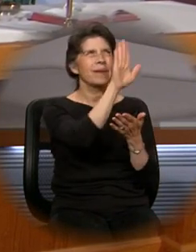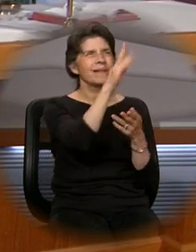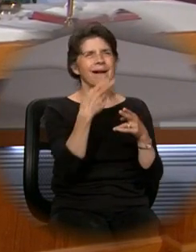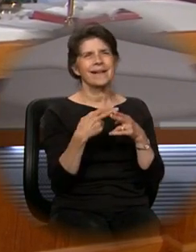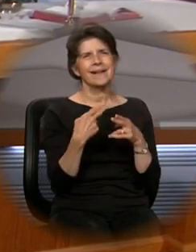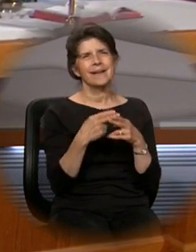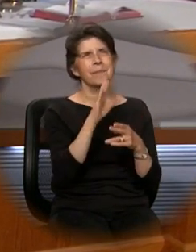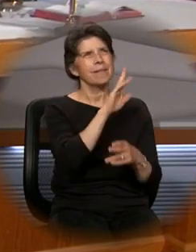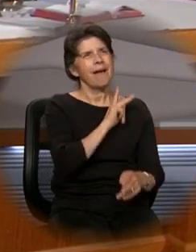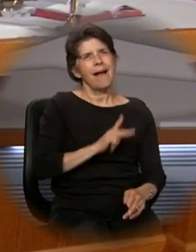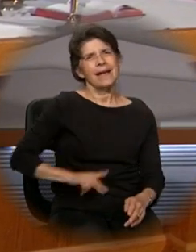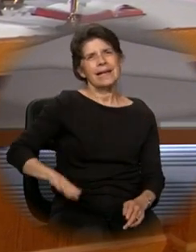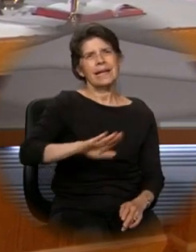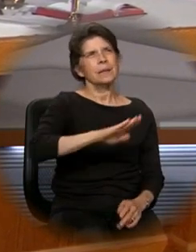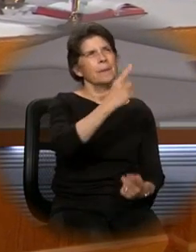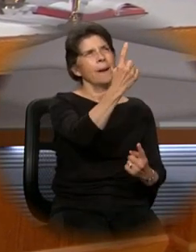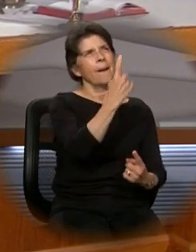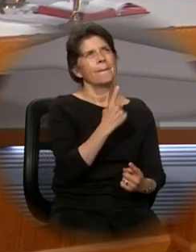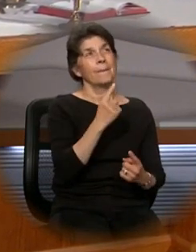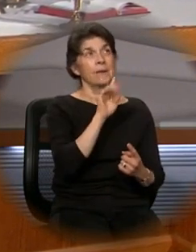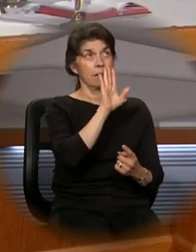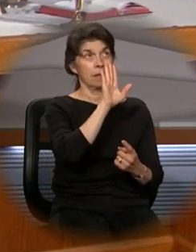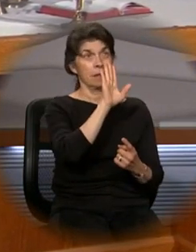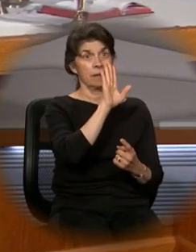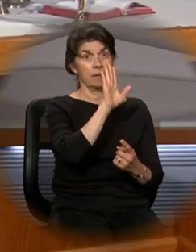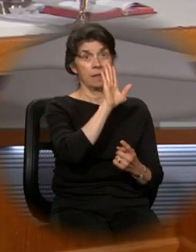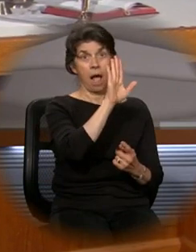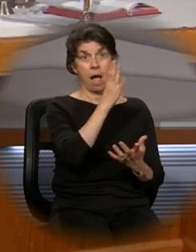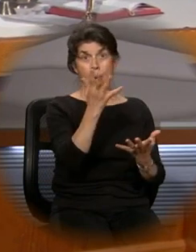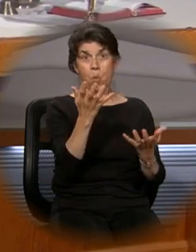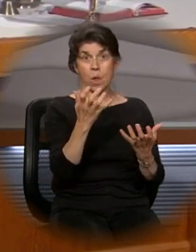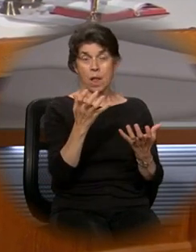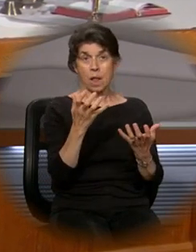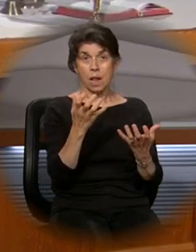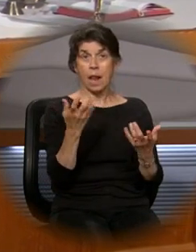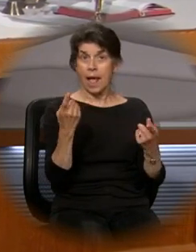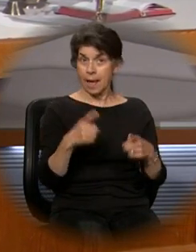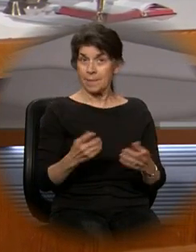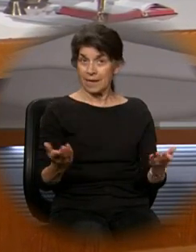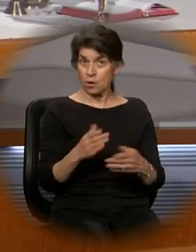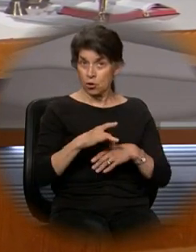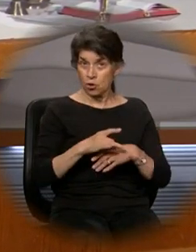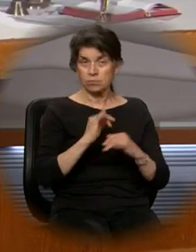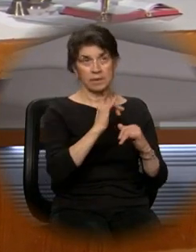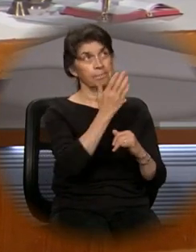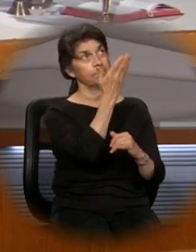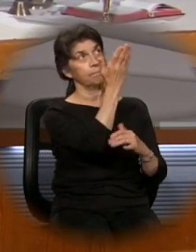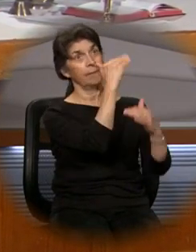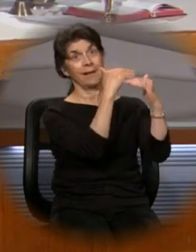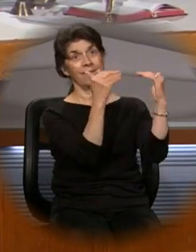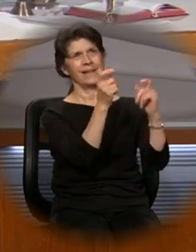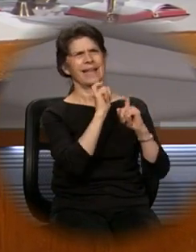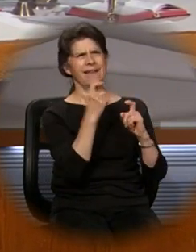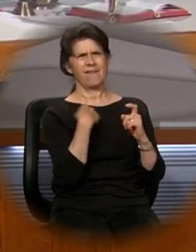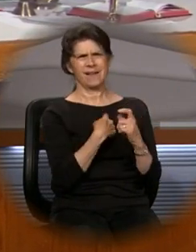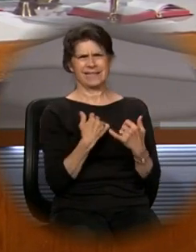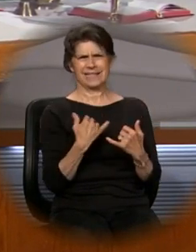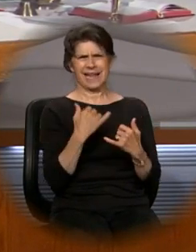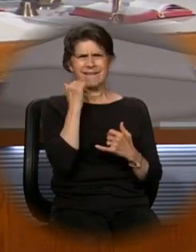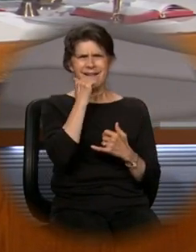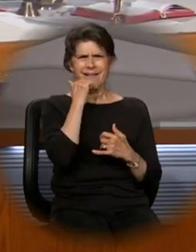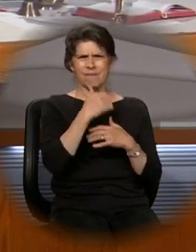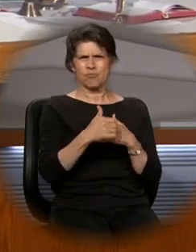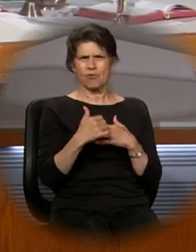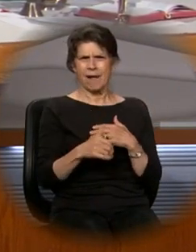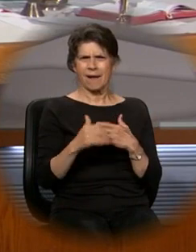thy name. Thy kingdom come, thy will be done on earth as it is in heaven. Give us this day our daily bread